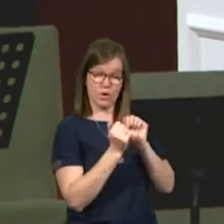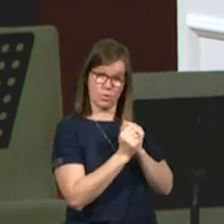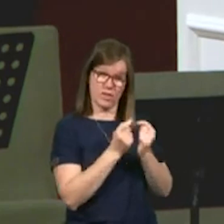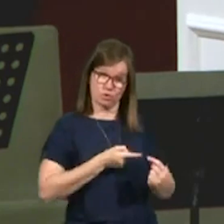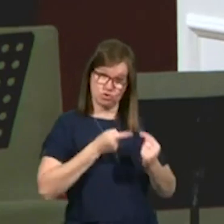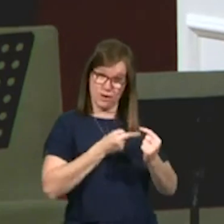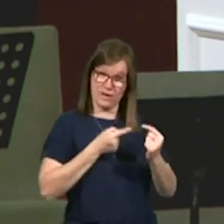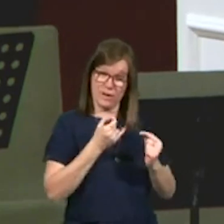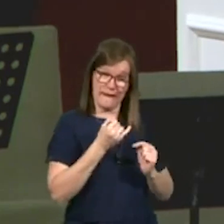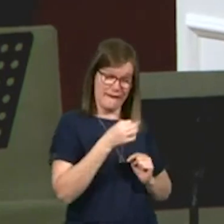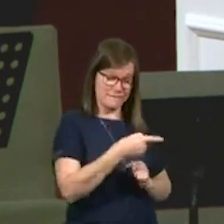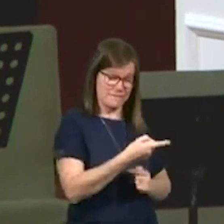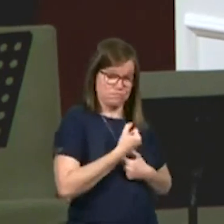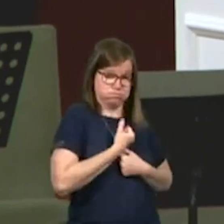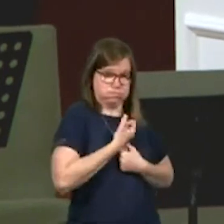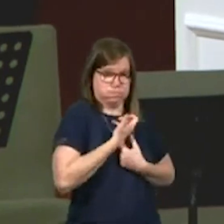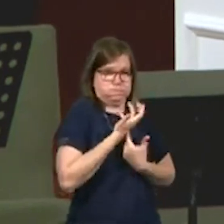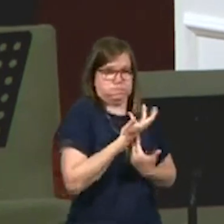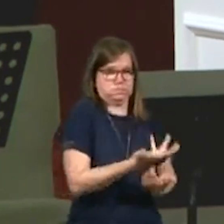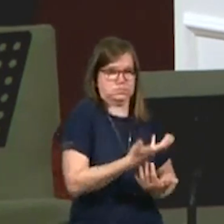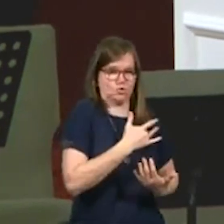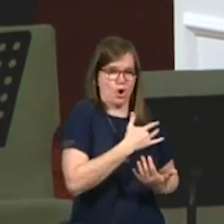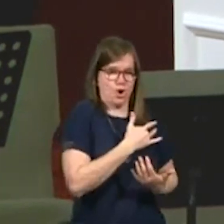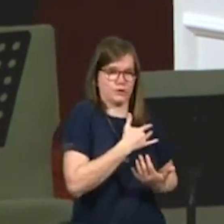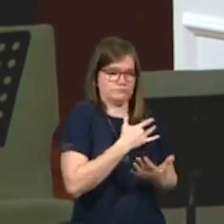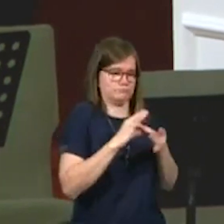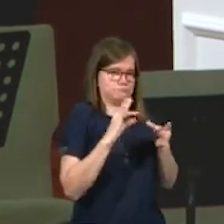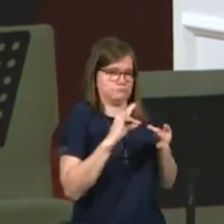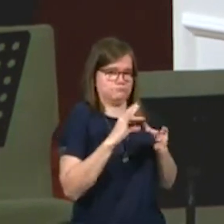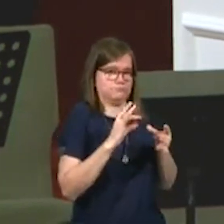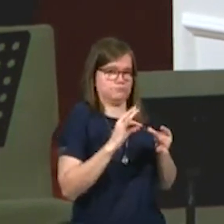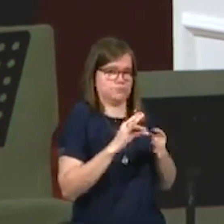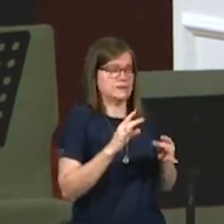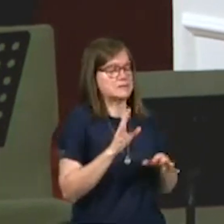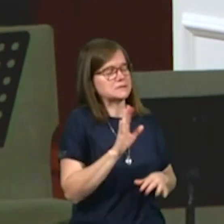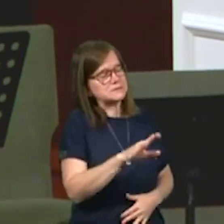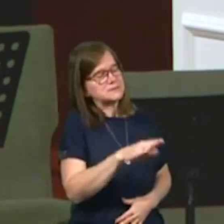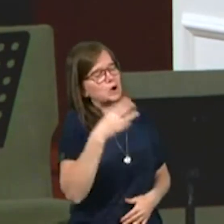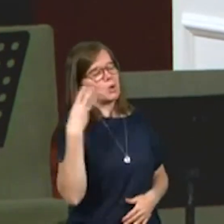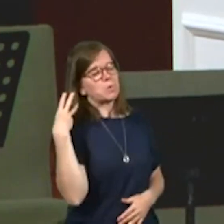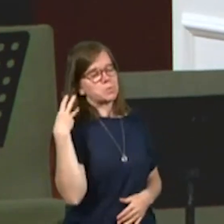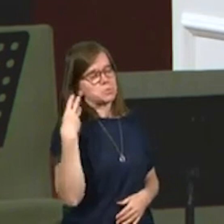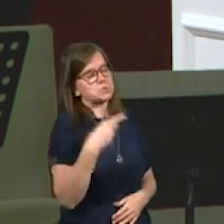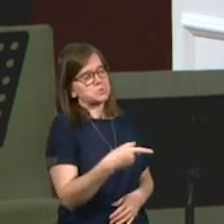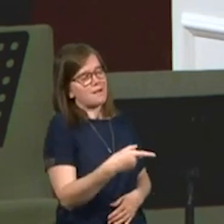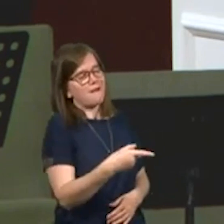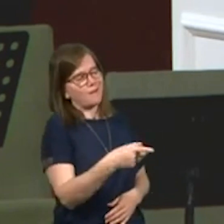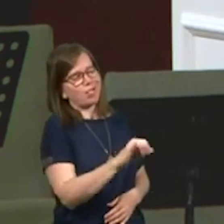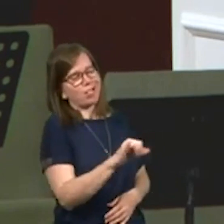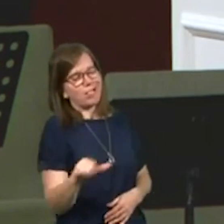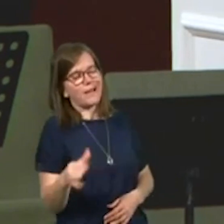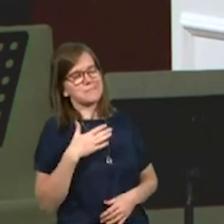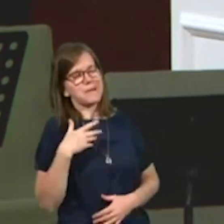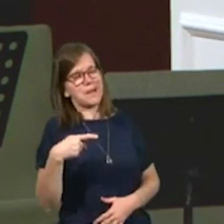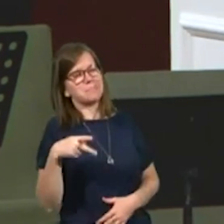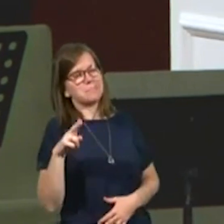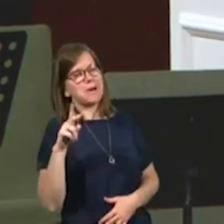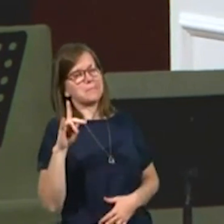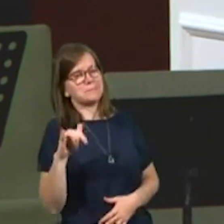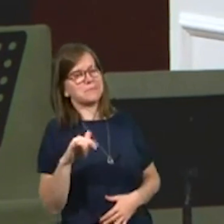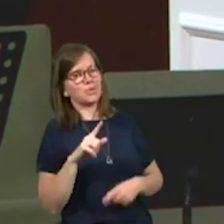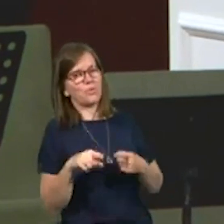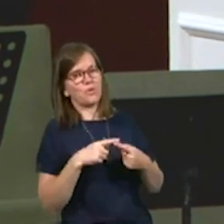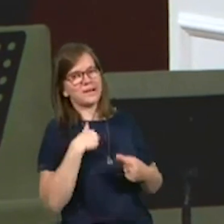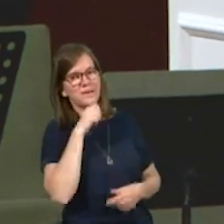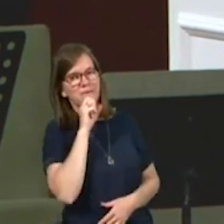struggle, if he, if he poured his heart out to me. And I said, know, brother Woosley, you kind of remind me of my puppy back in when I was seven